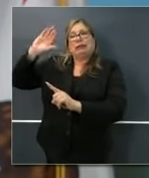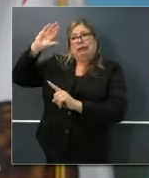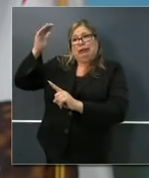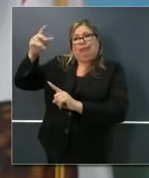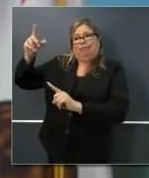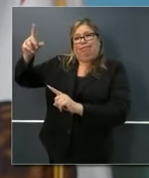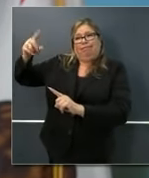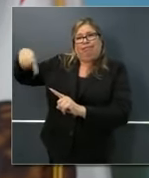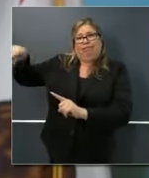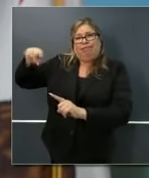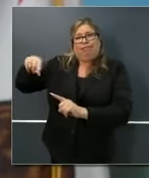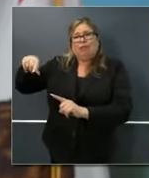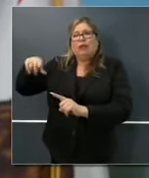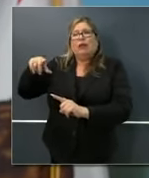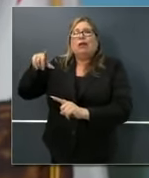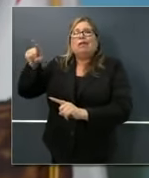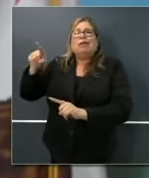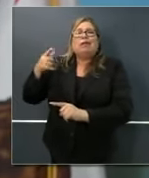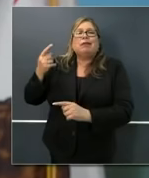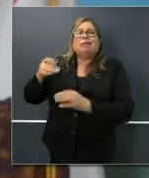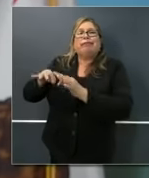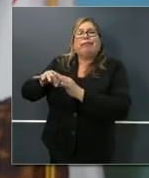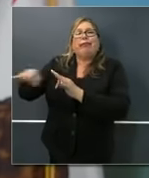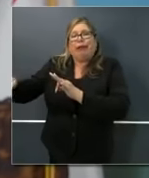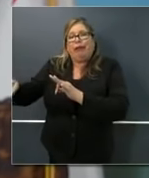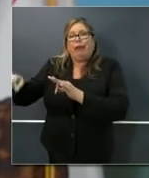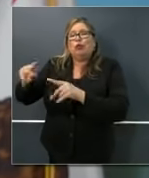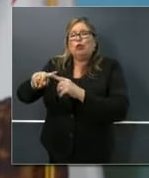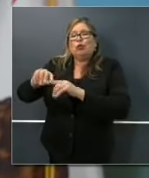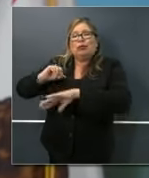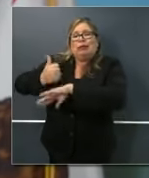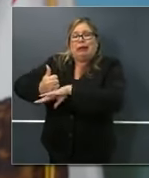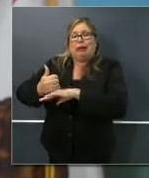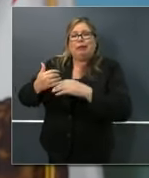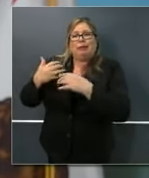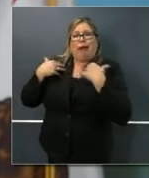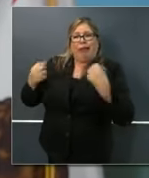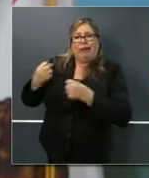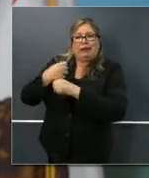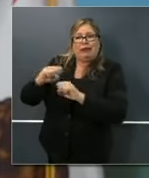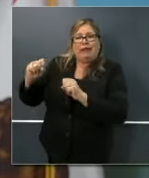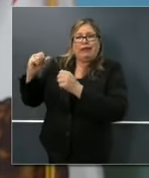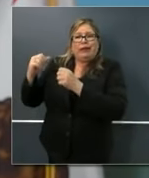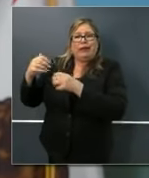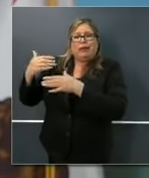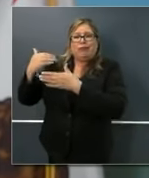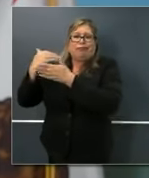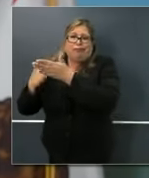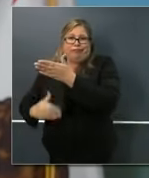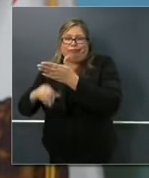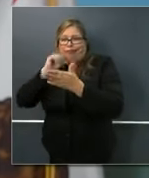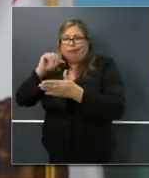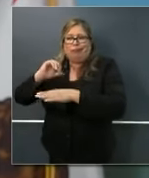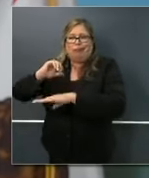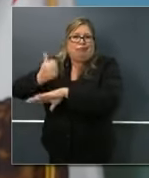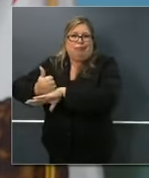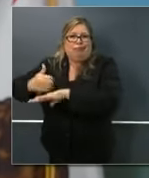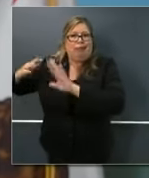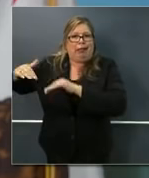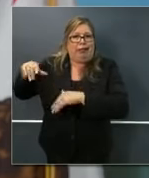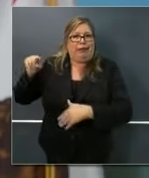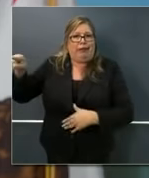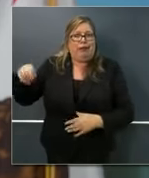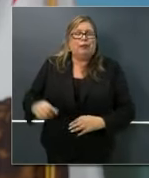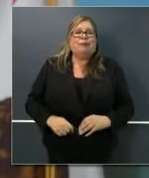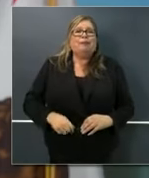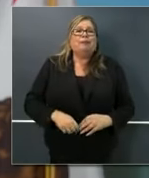in imposing some health measures there or some safety measures there. And then subsequently when these